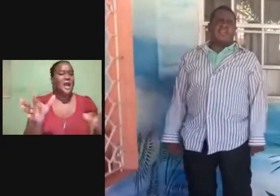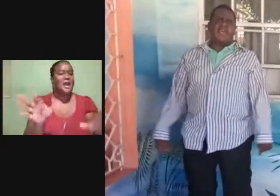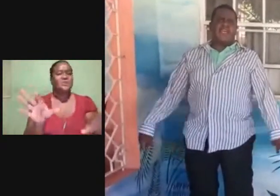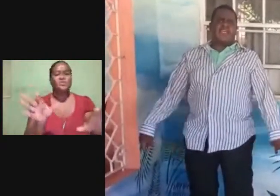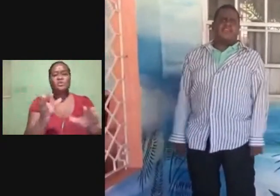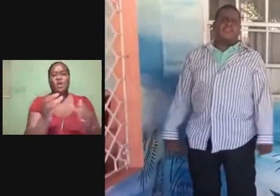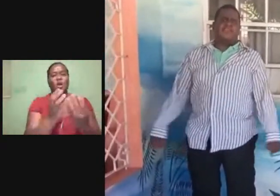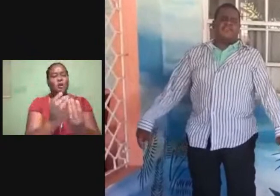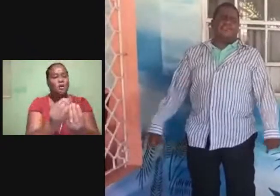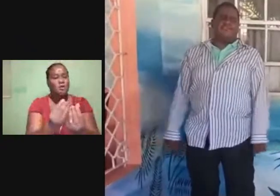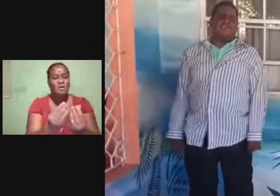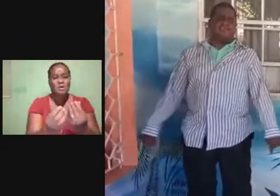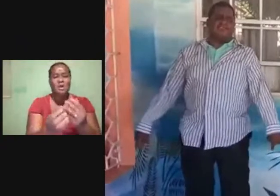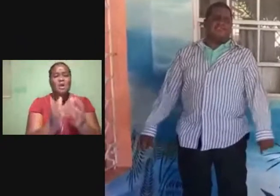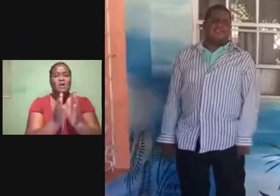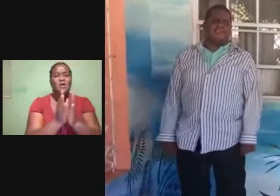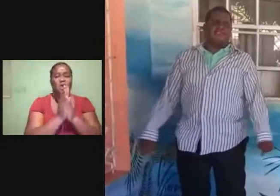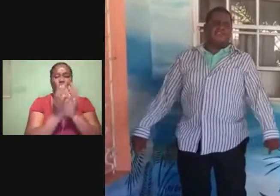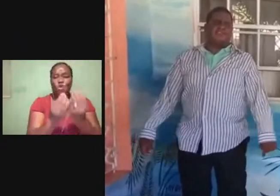from you.